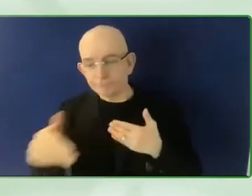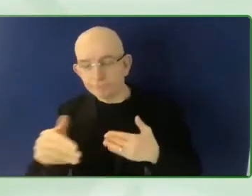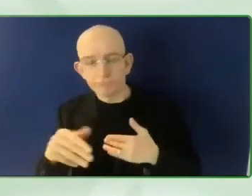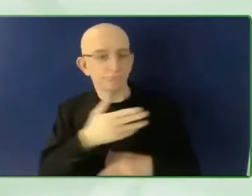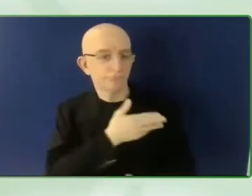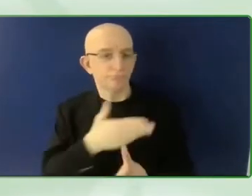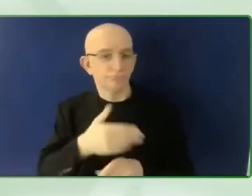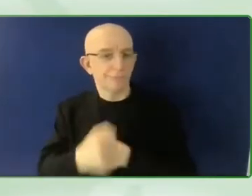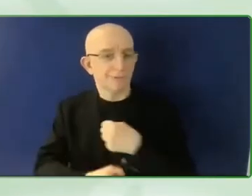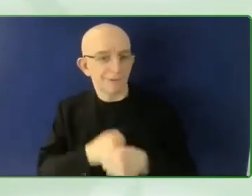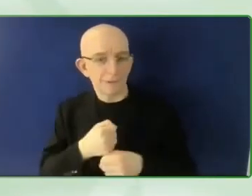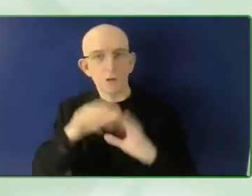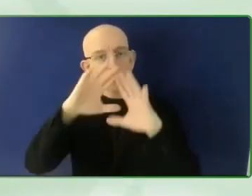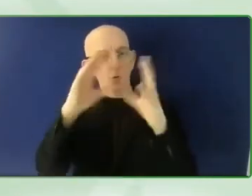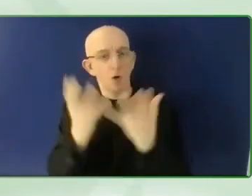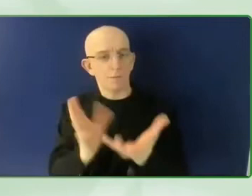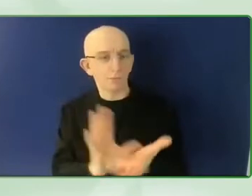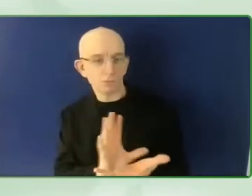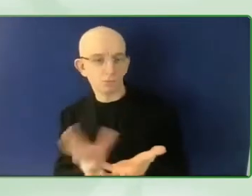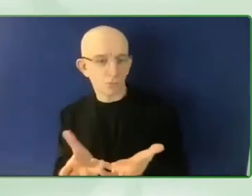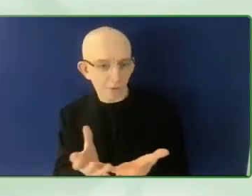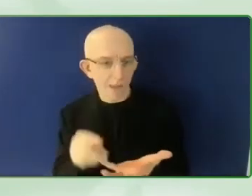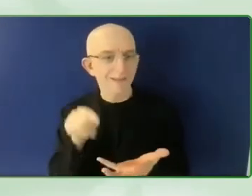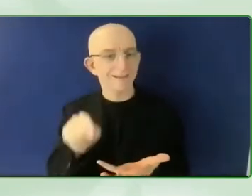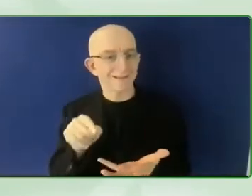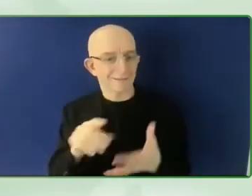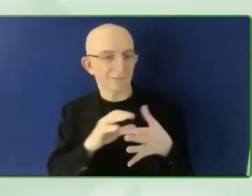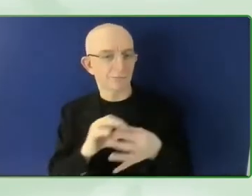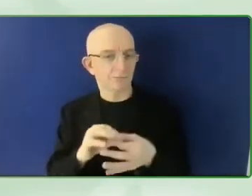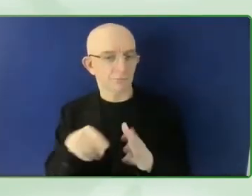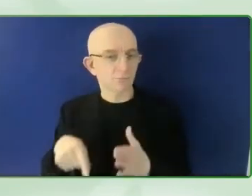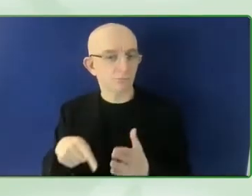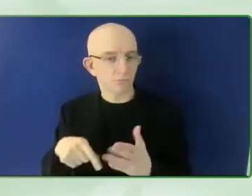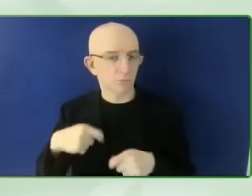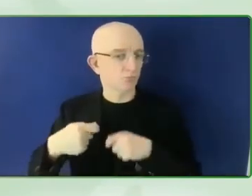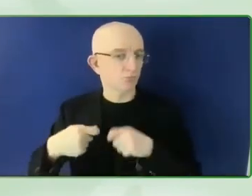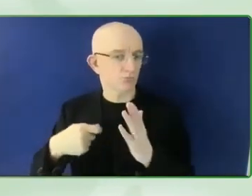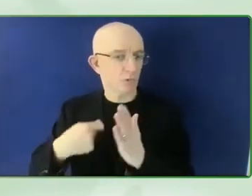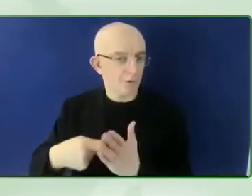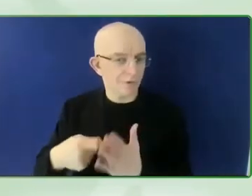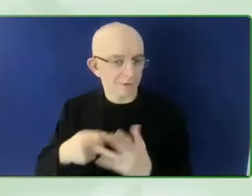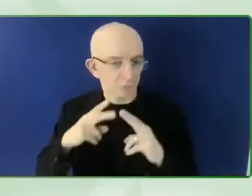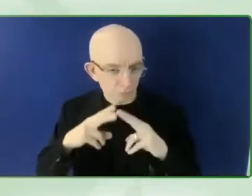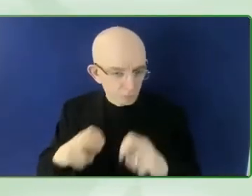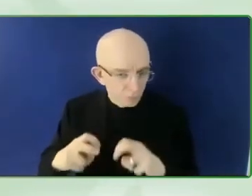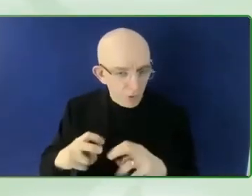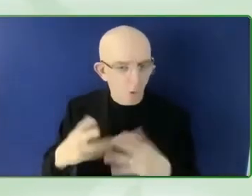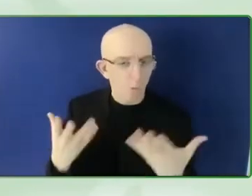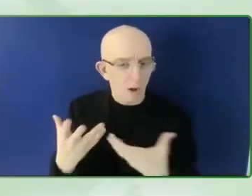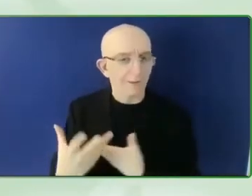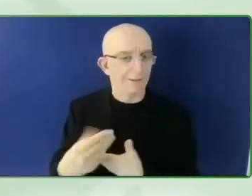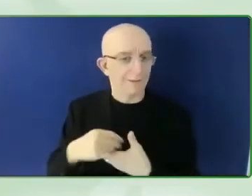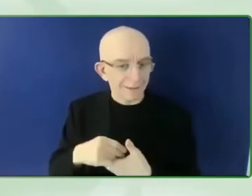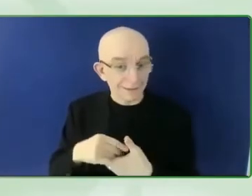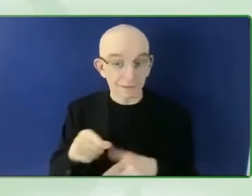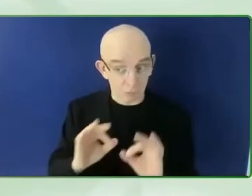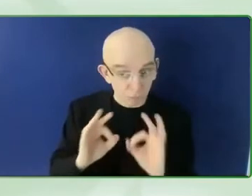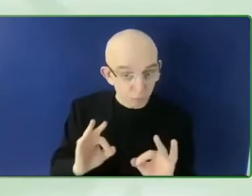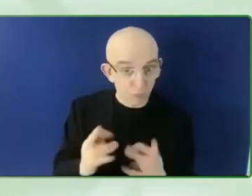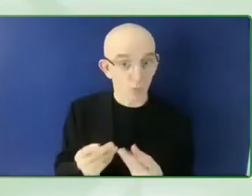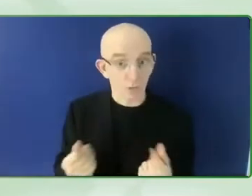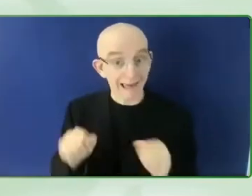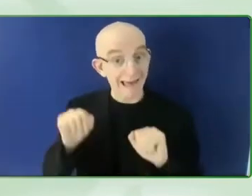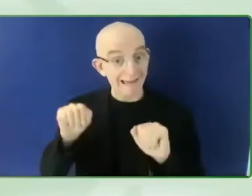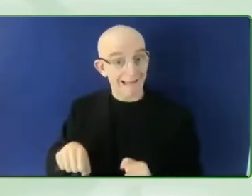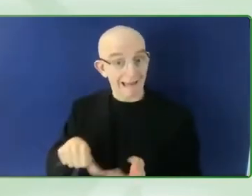But if the environment in which they live still prohibits its use, then what's the point? So we know the AT and the